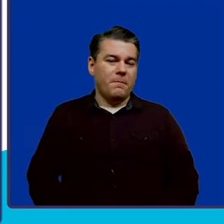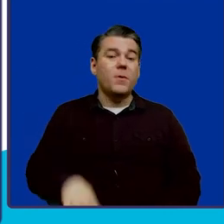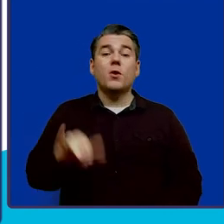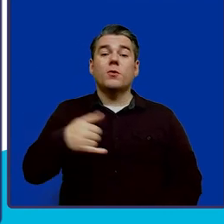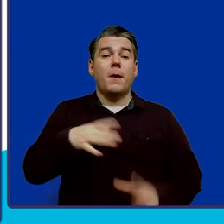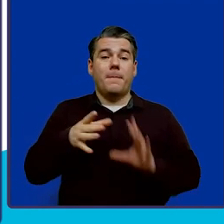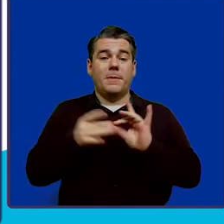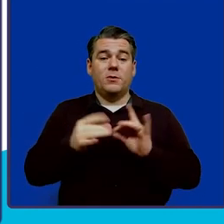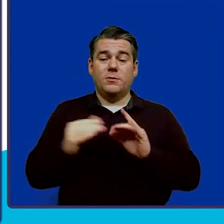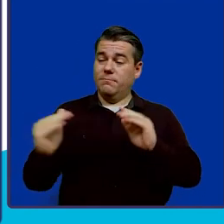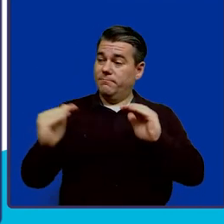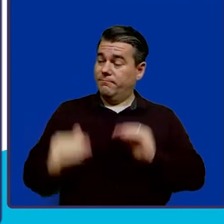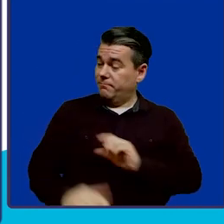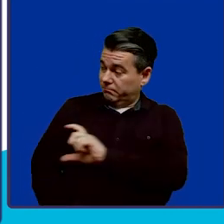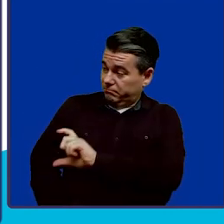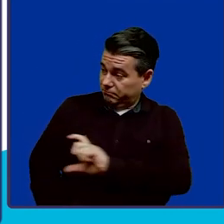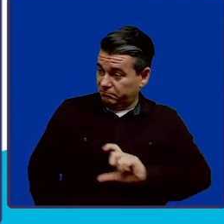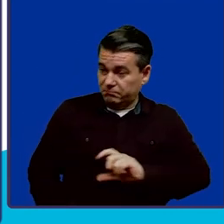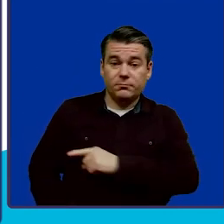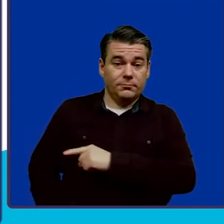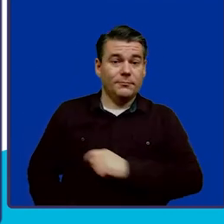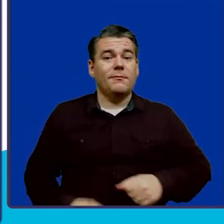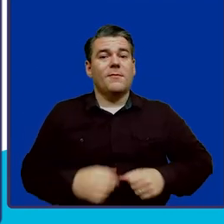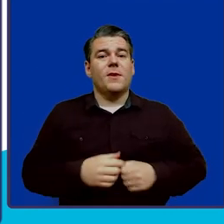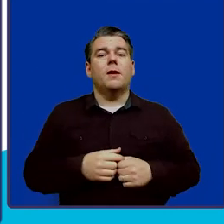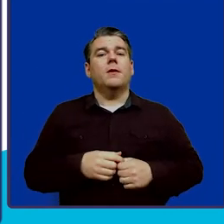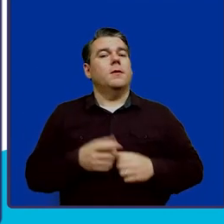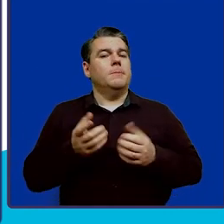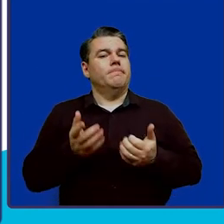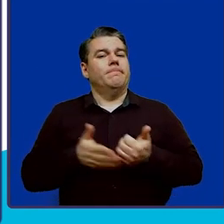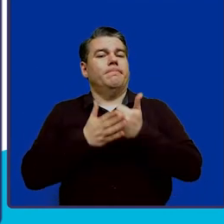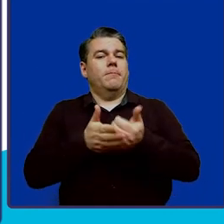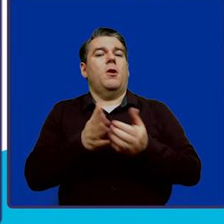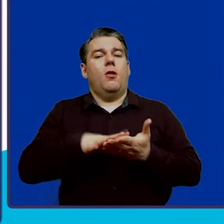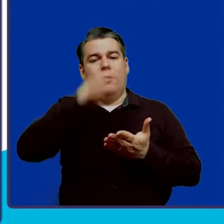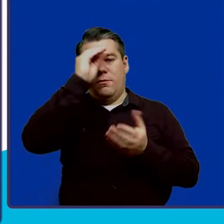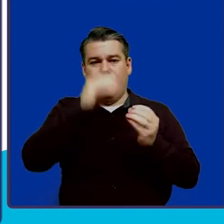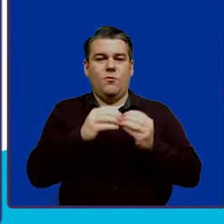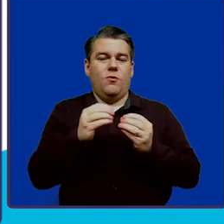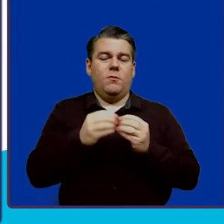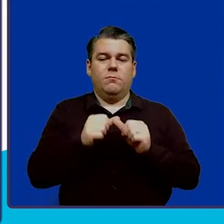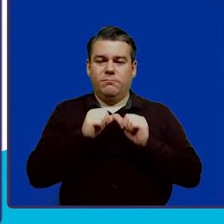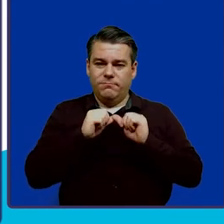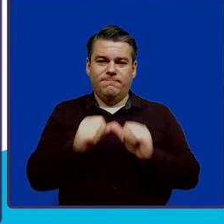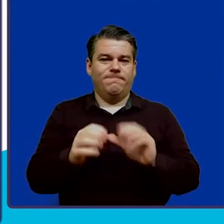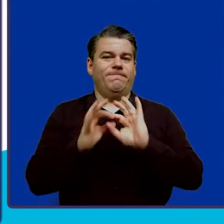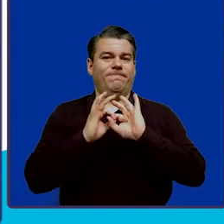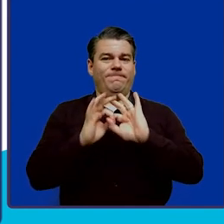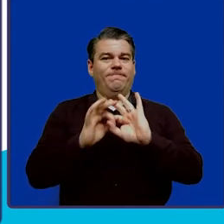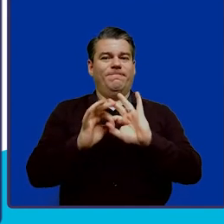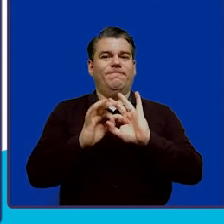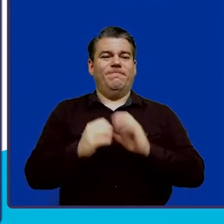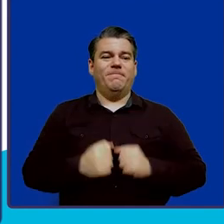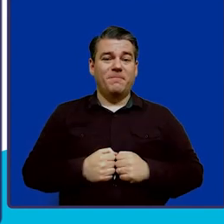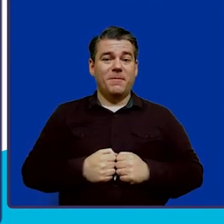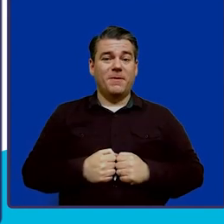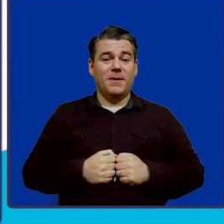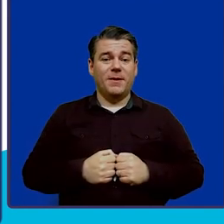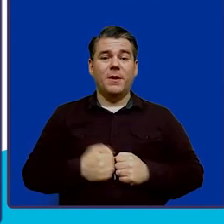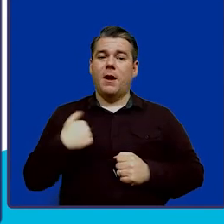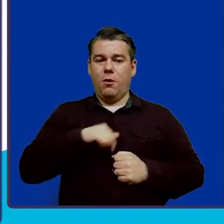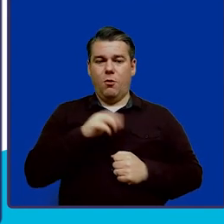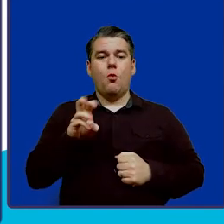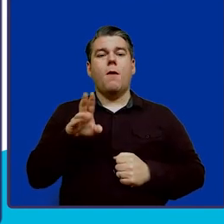to mention a couple other valuable resources available to help you learn more and to stay connected to WB ABLE. Our